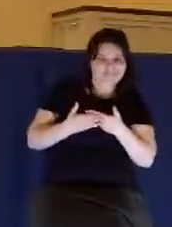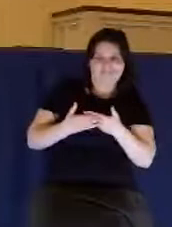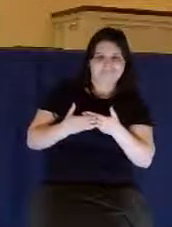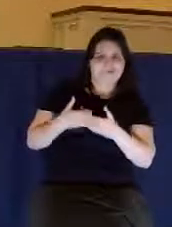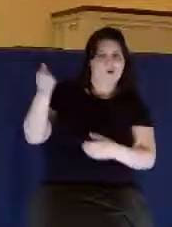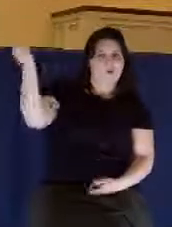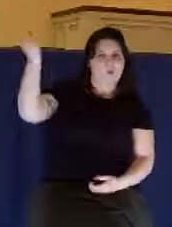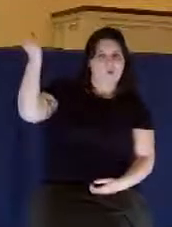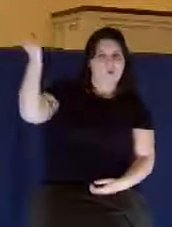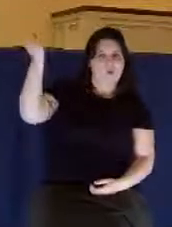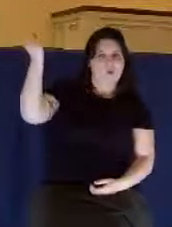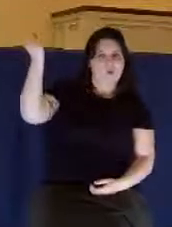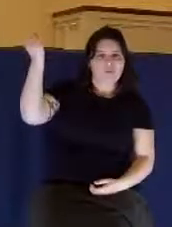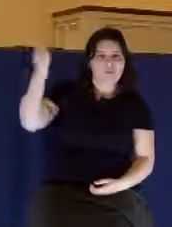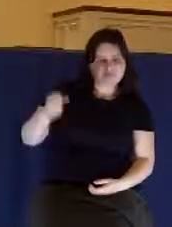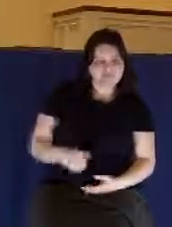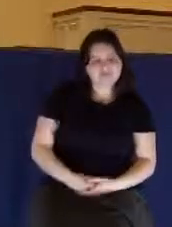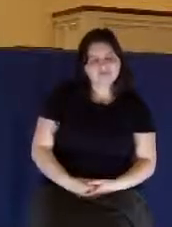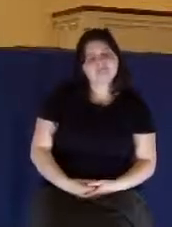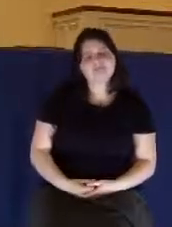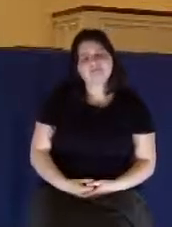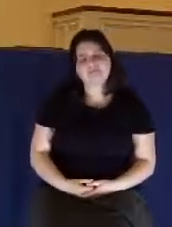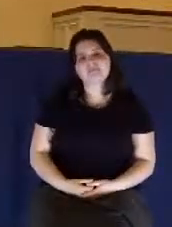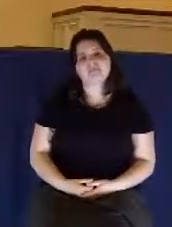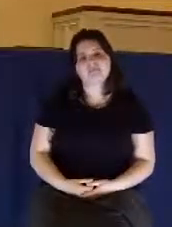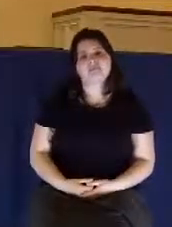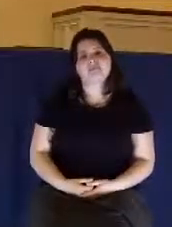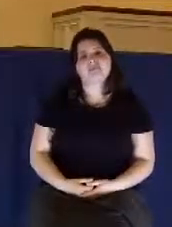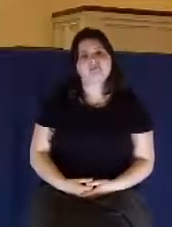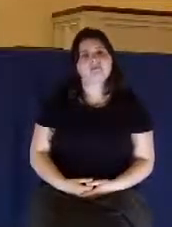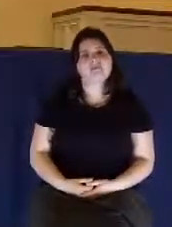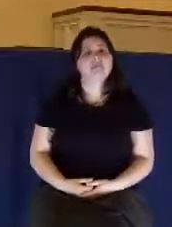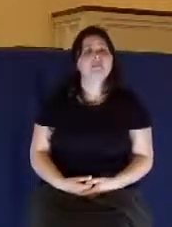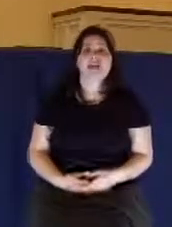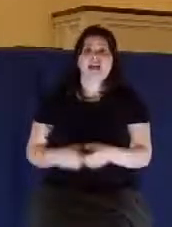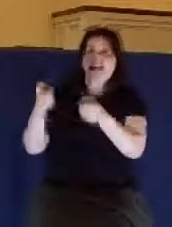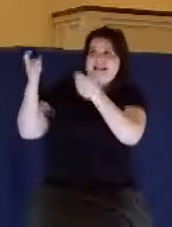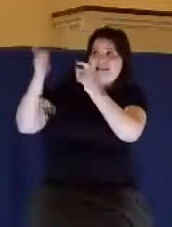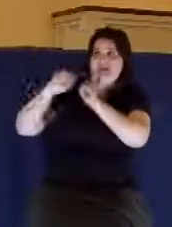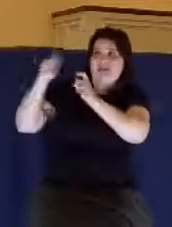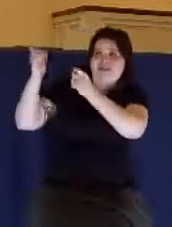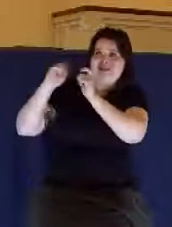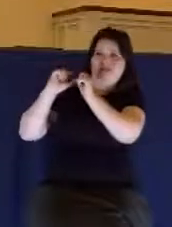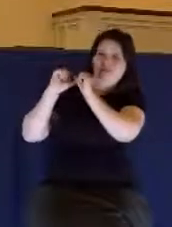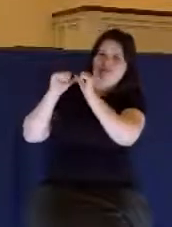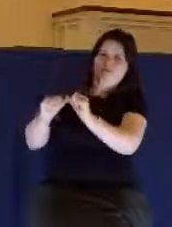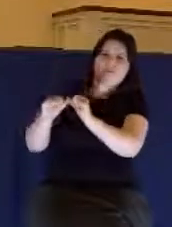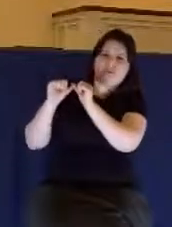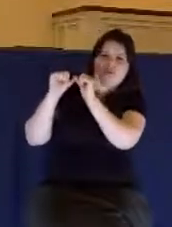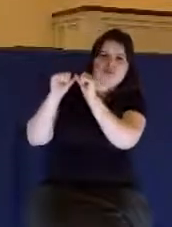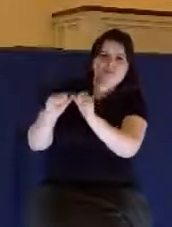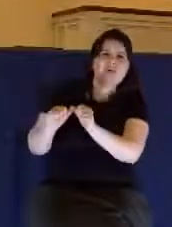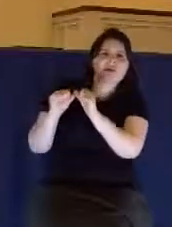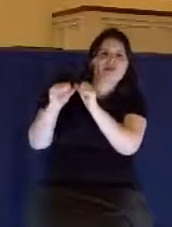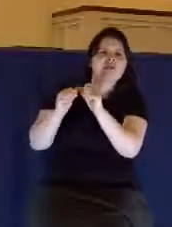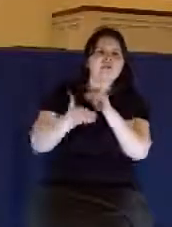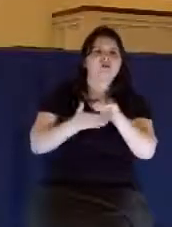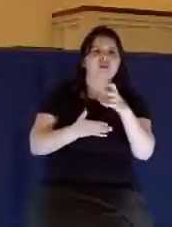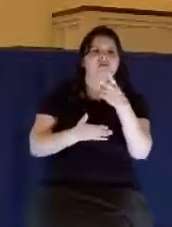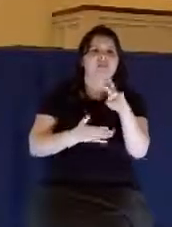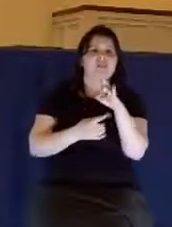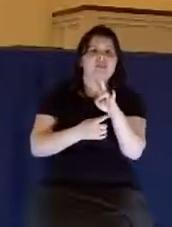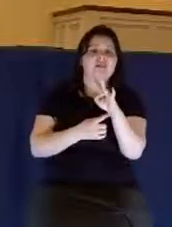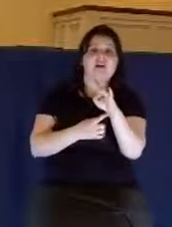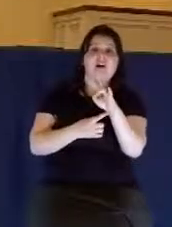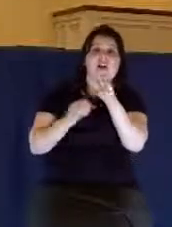And so he gives good gifts the way he gives them are good. But also God's giving is constant. Look again in verse 17. Every good and perfect gift